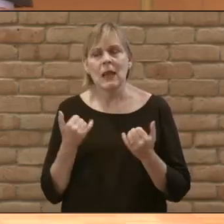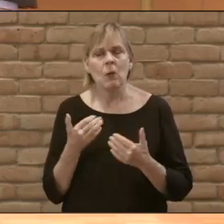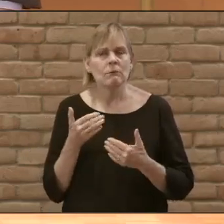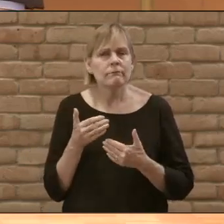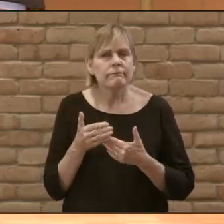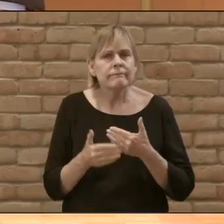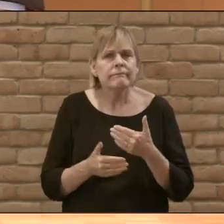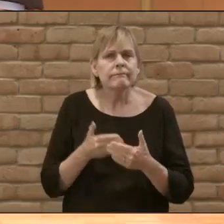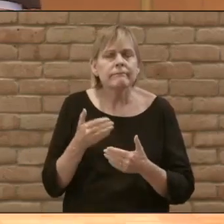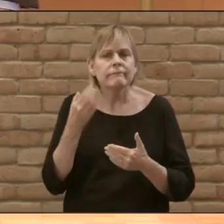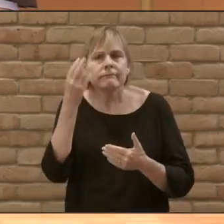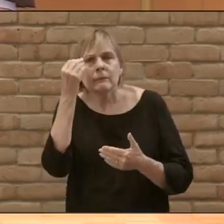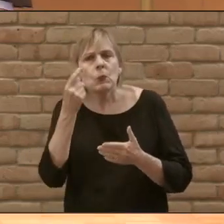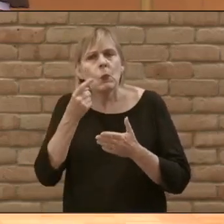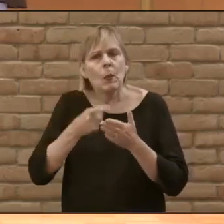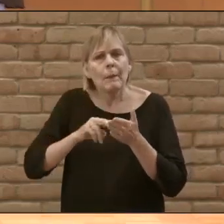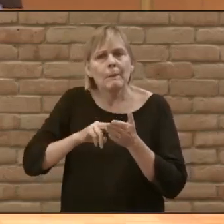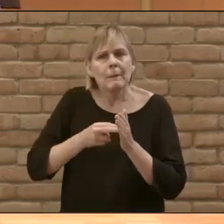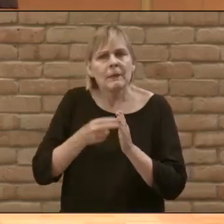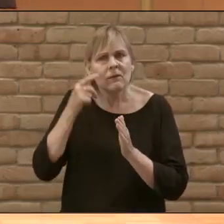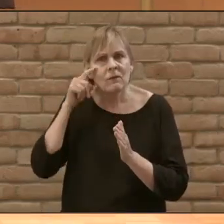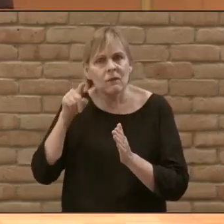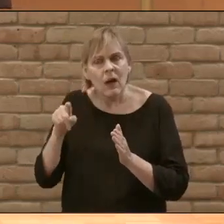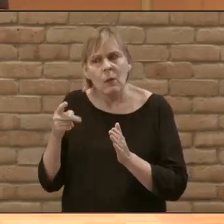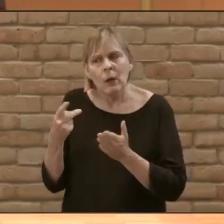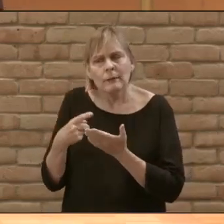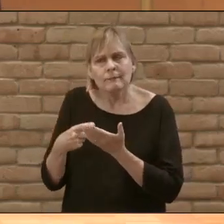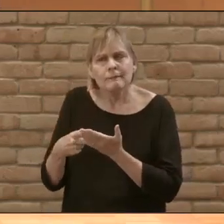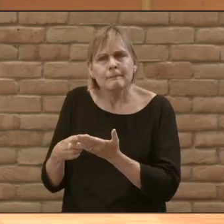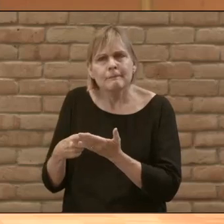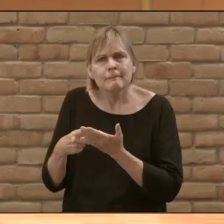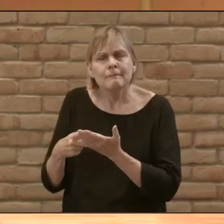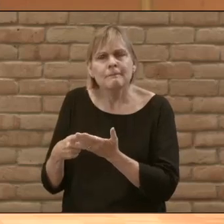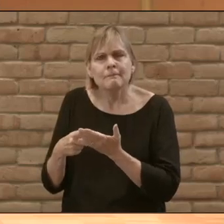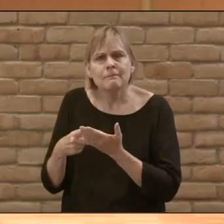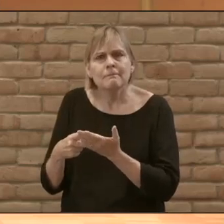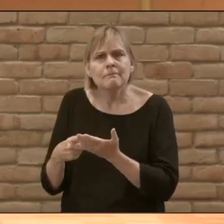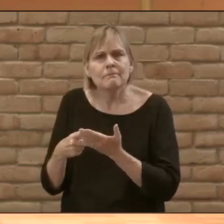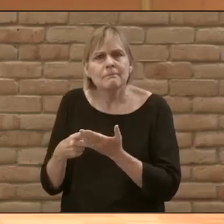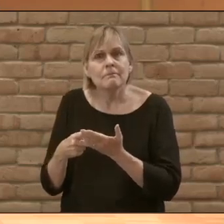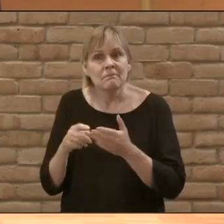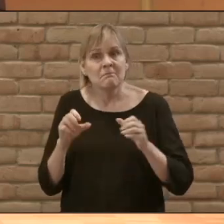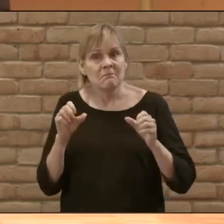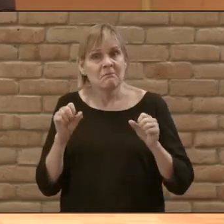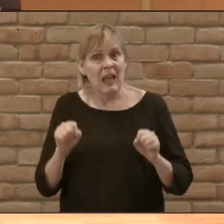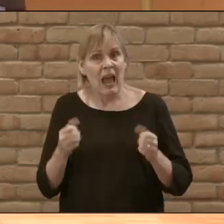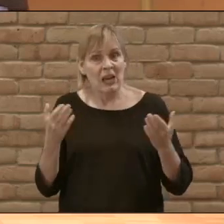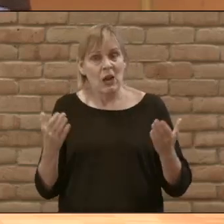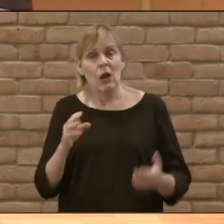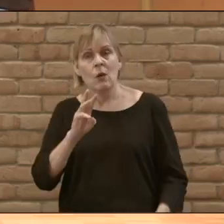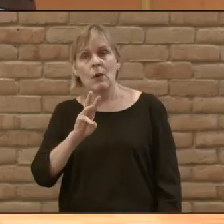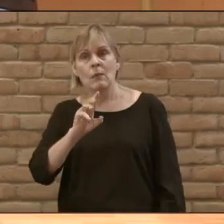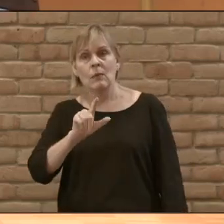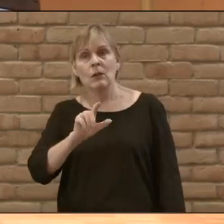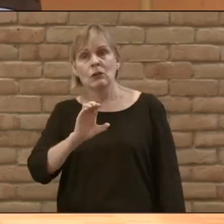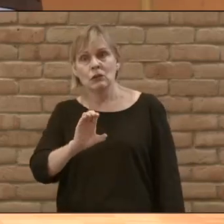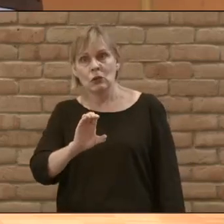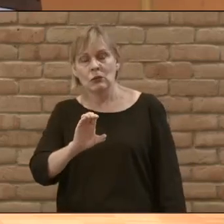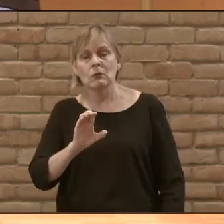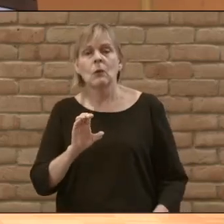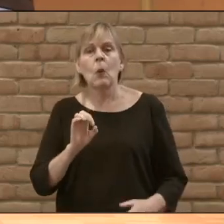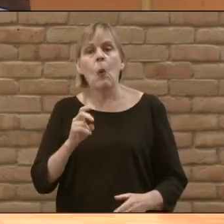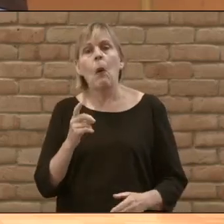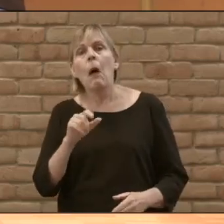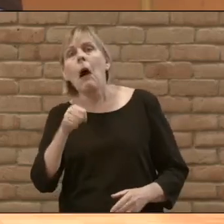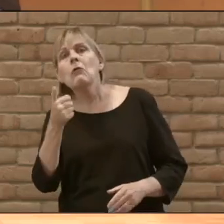of thinking about what that means. And we've been talking through this whole time. Is there a place for that here at Woodbury Lutheran? Does it make sense to look